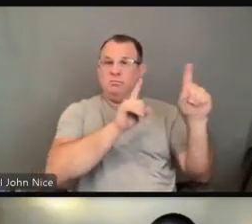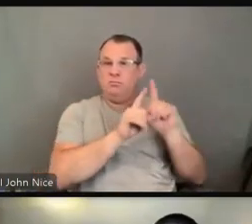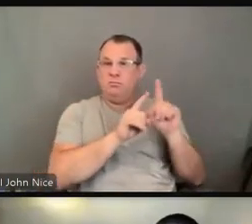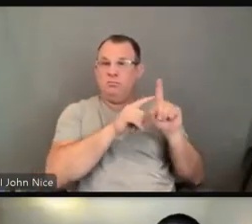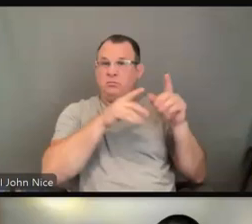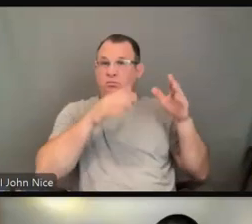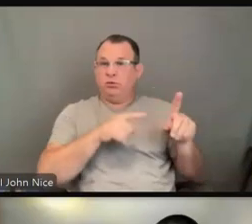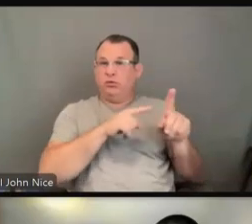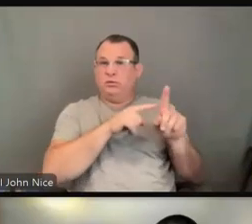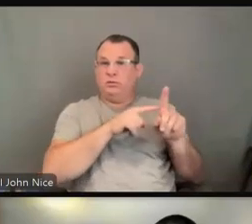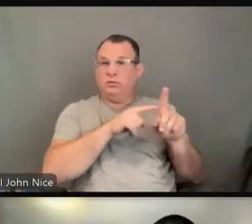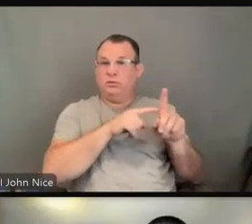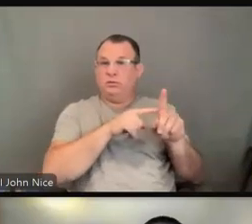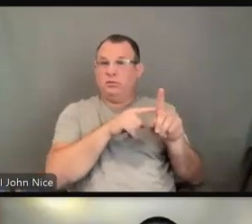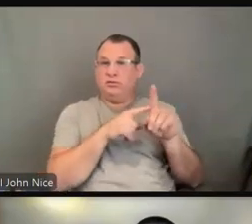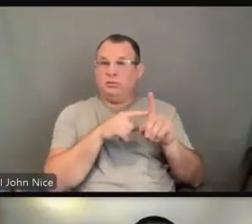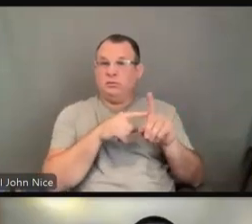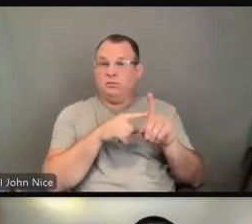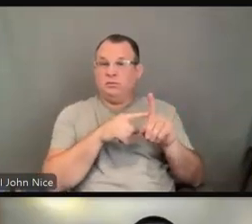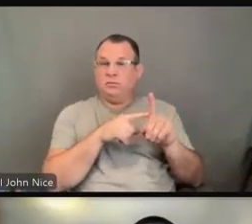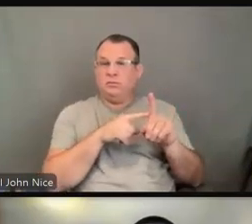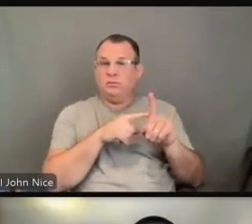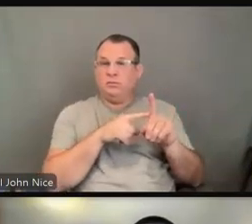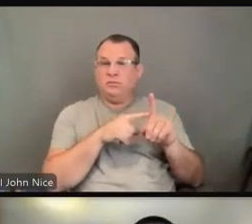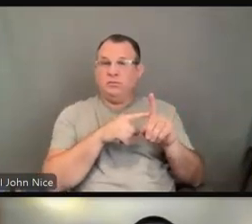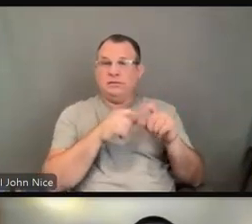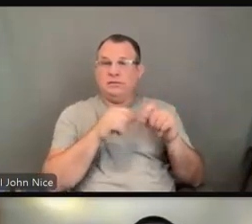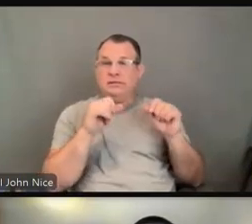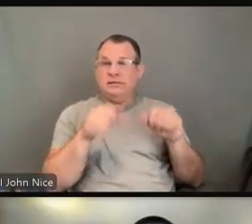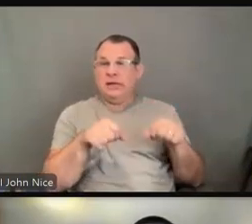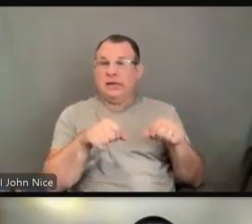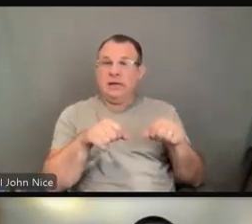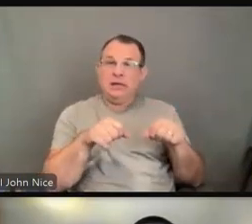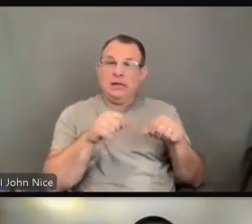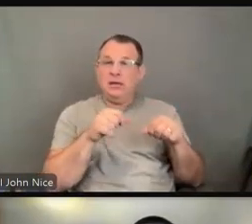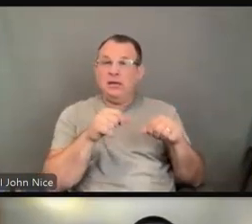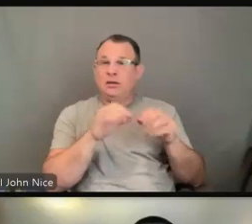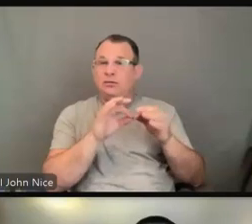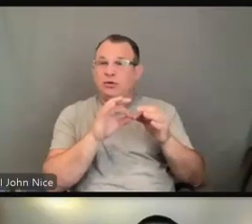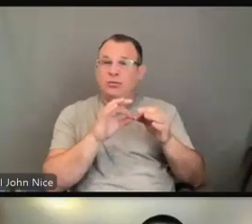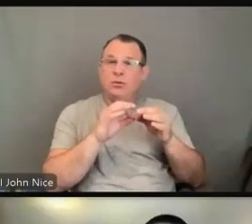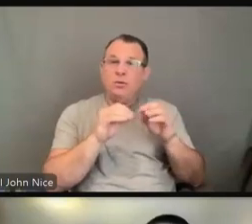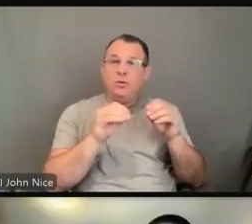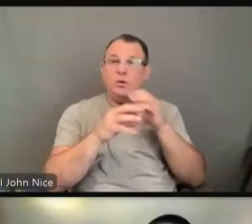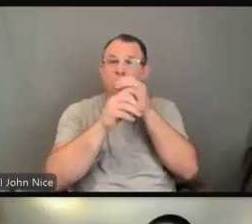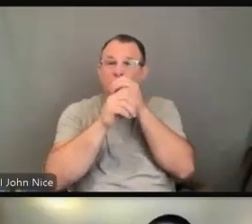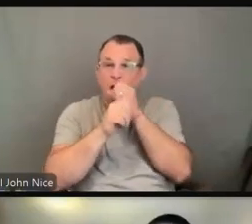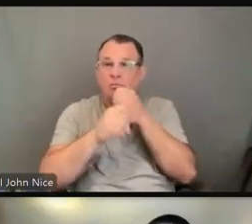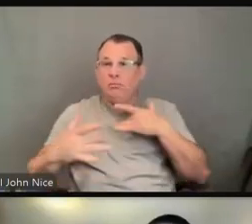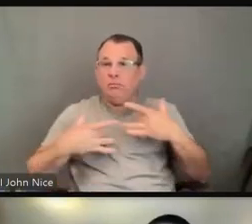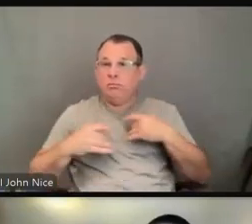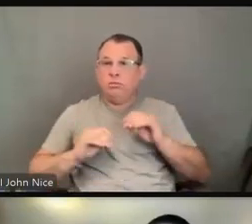and if there are no confidentiality concerns, and the companion is able to be a